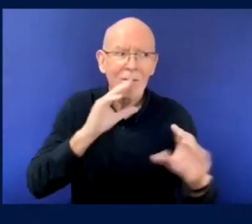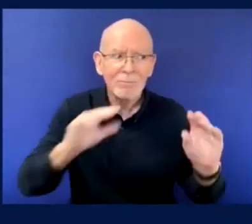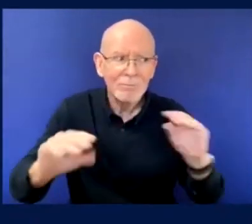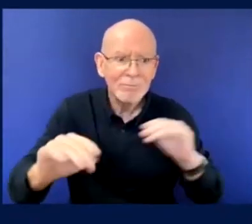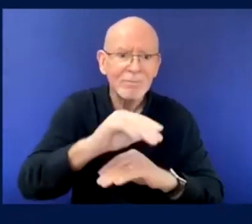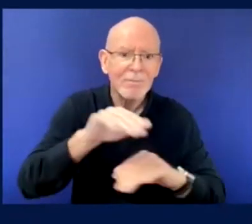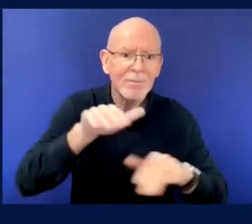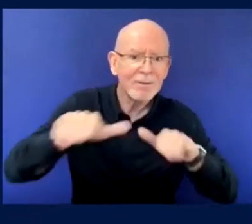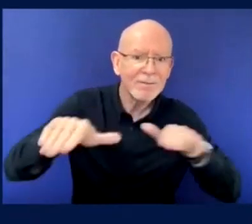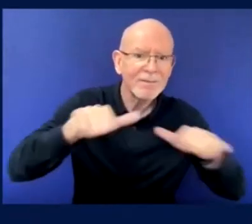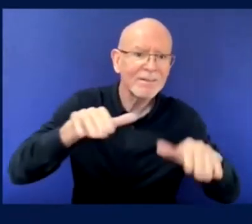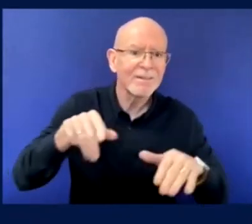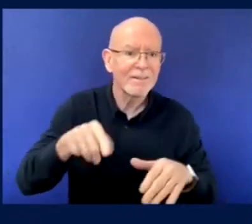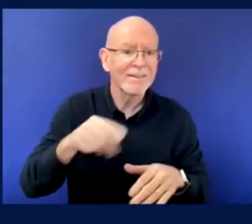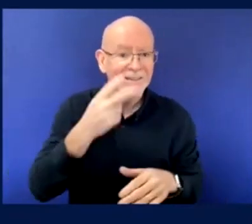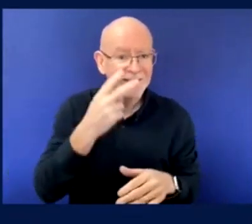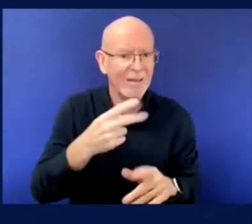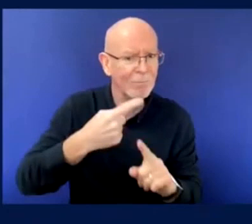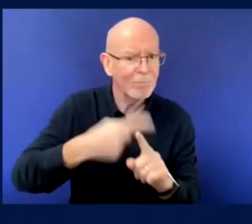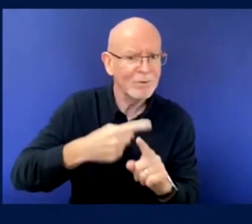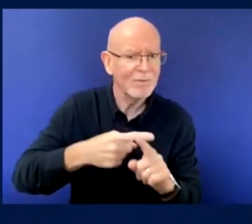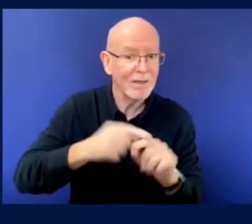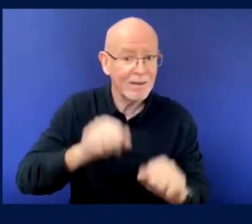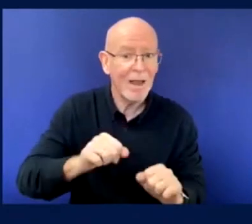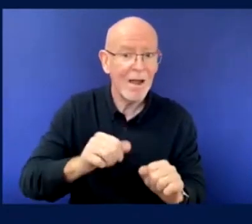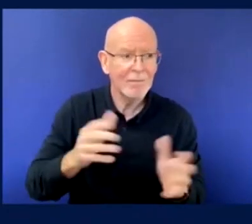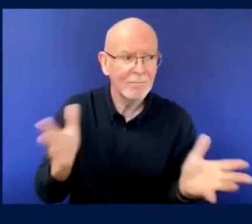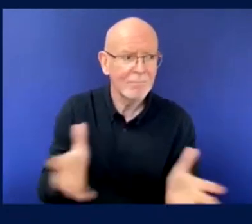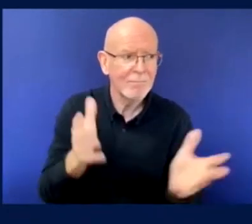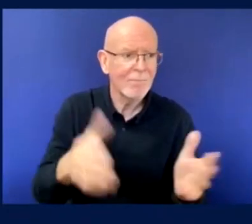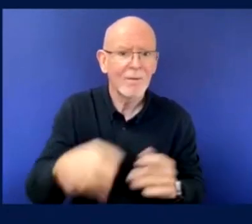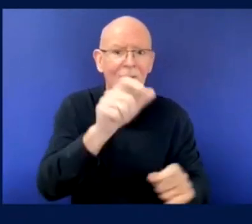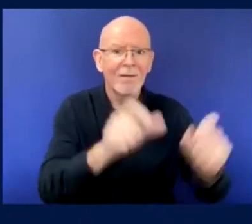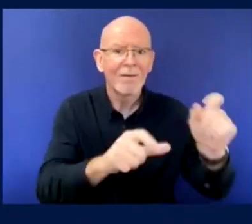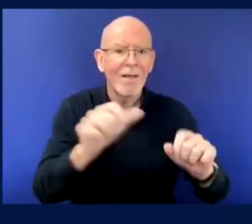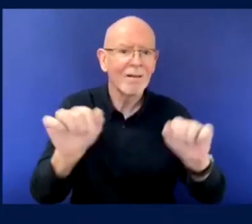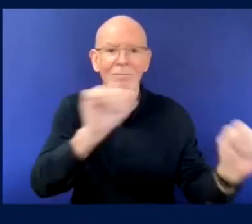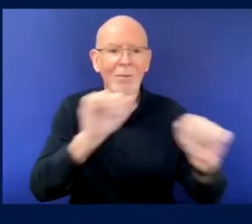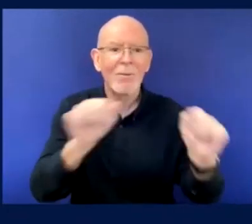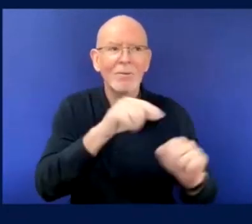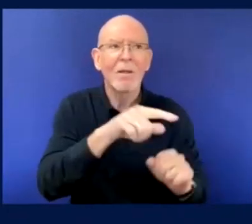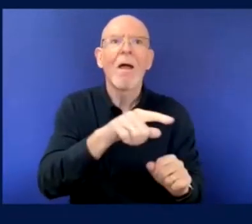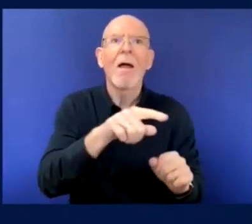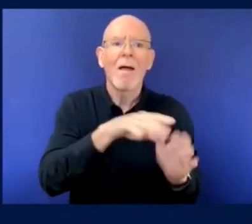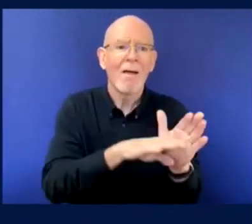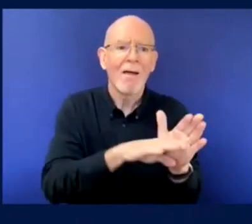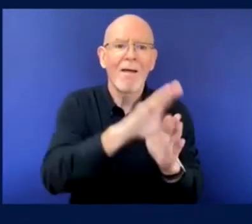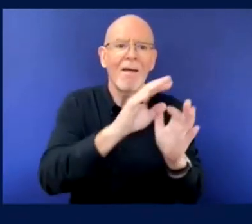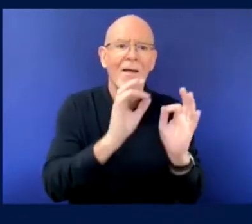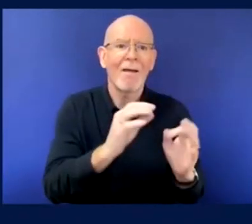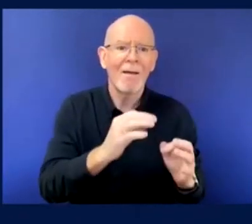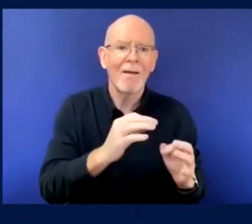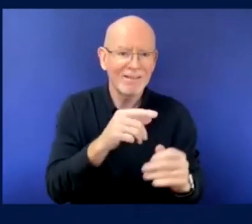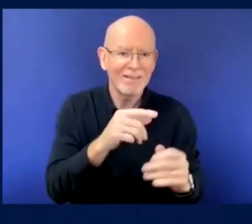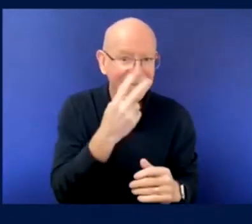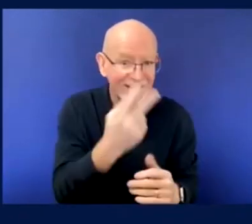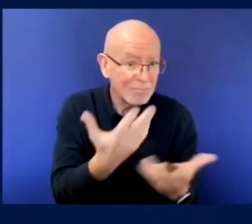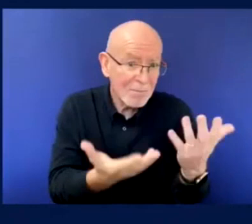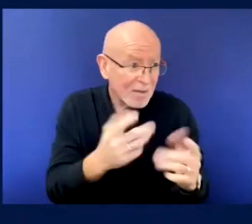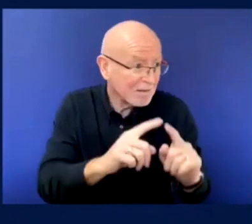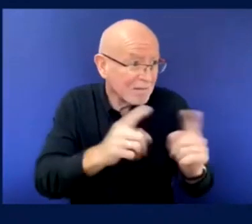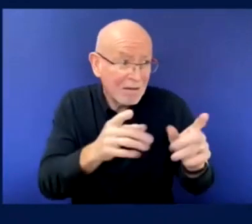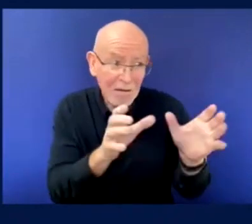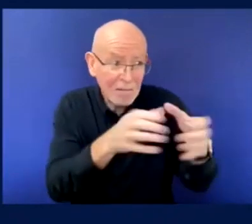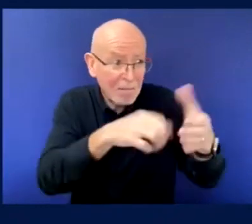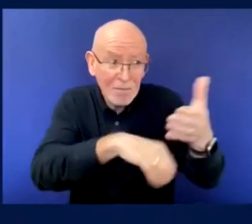some other questions, um, for everyone. Um, what do you expect when community, communicating with,